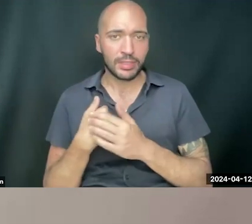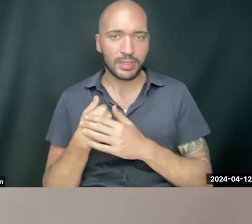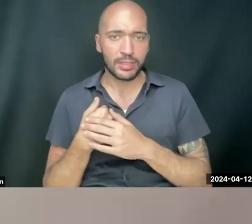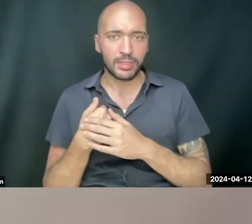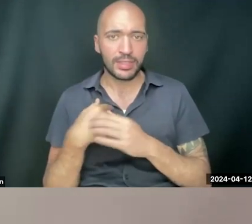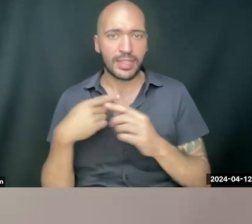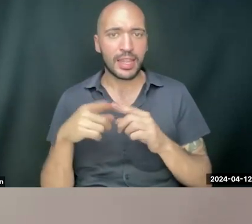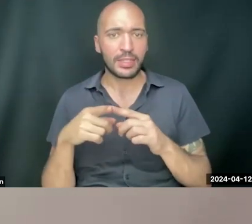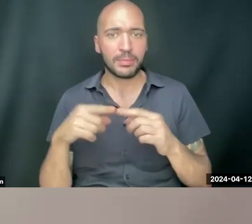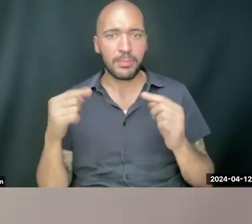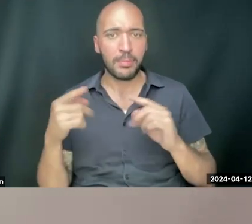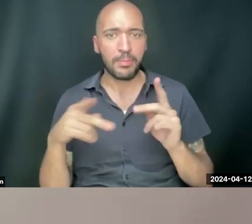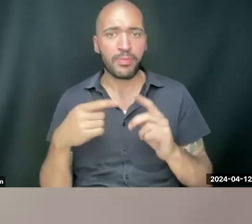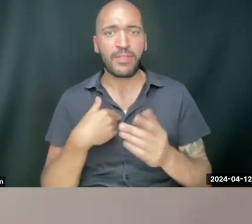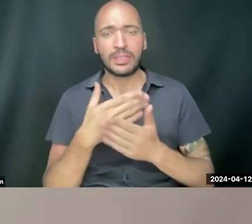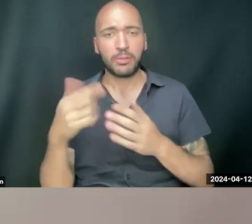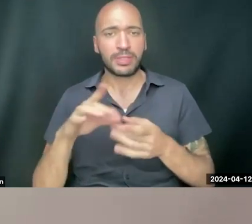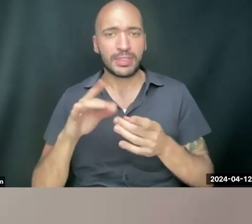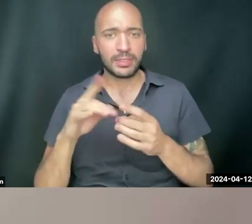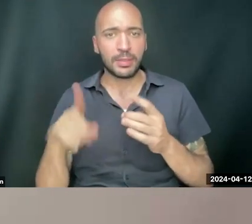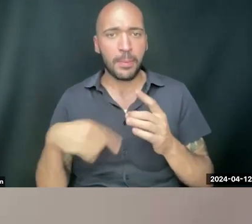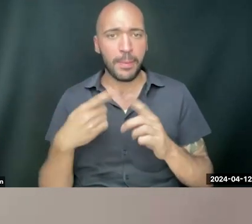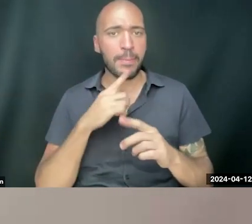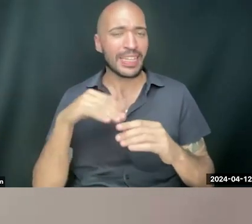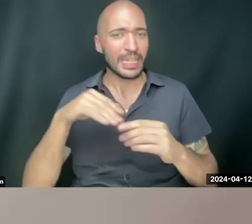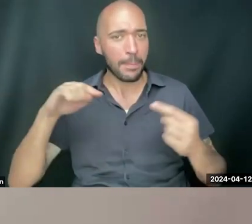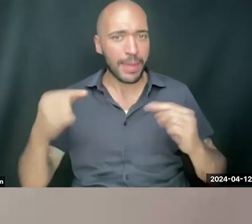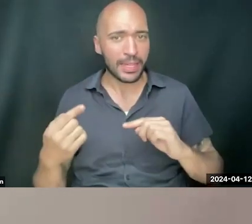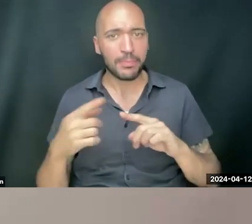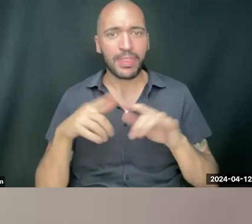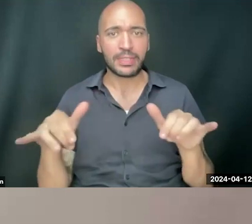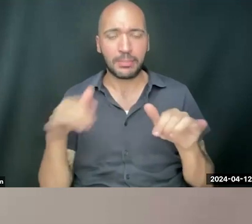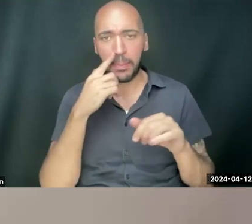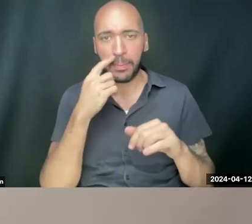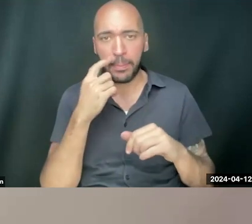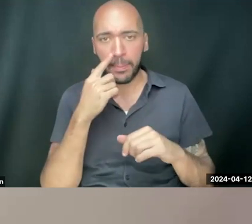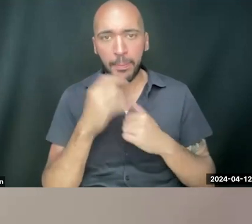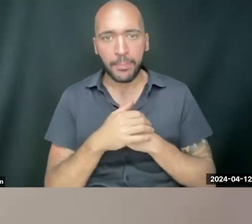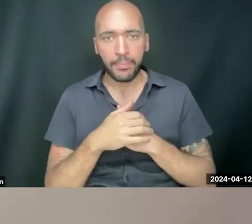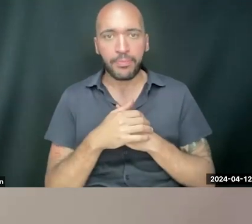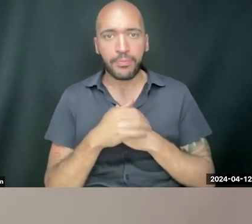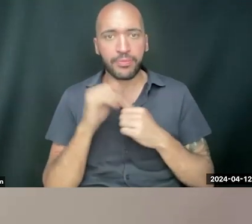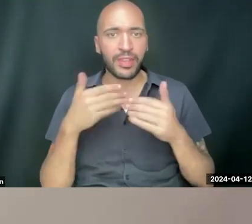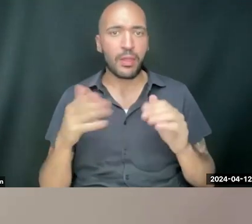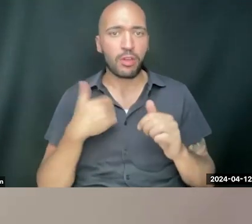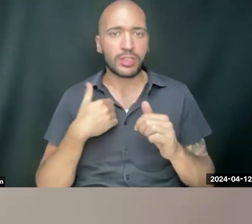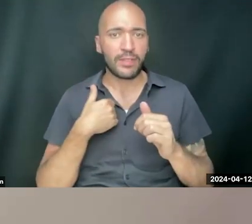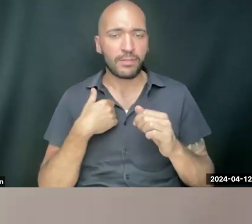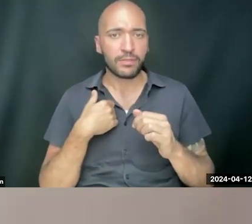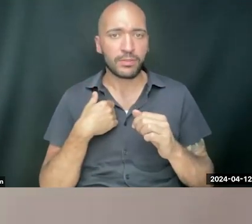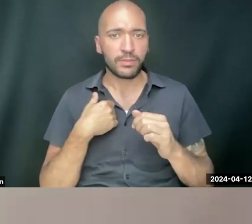as pain people. And there is something to be said about being in pain, but at the same time, not allowing ourselves to